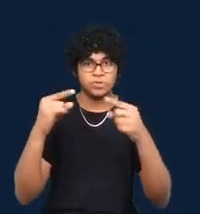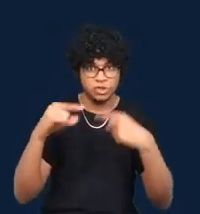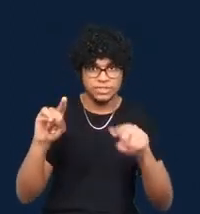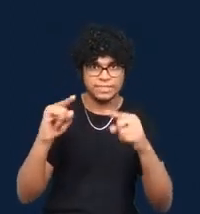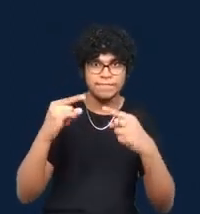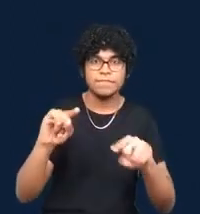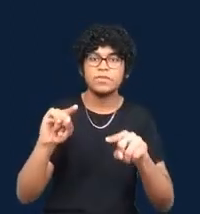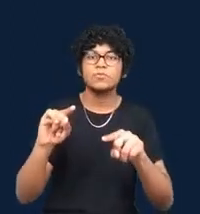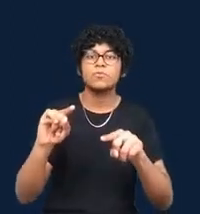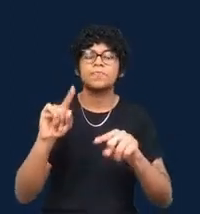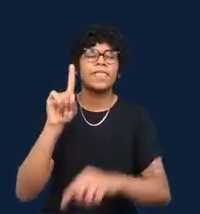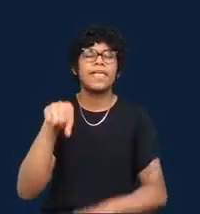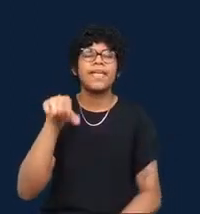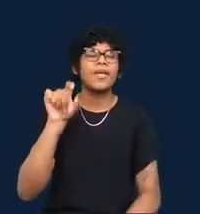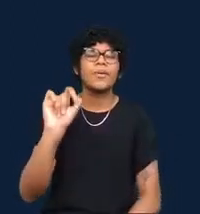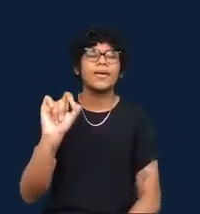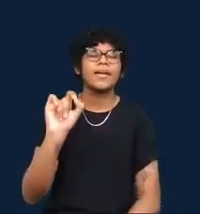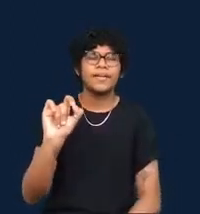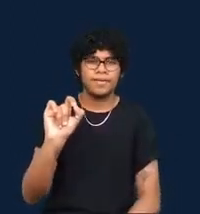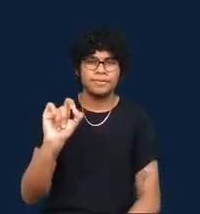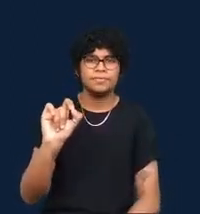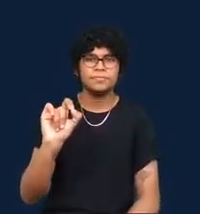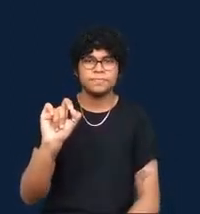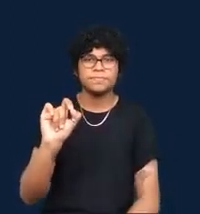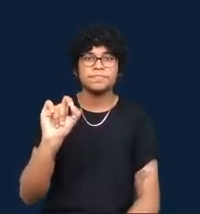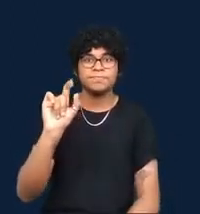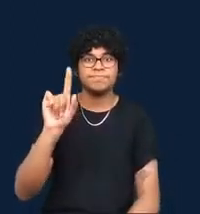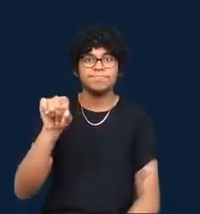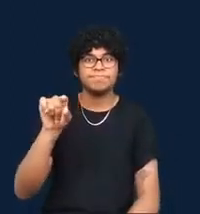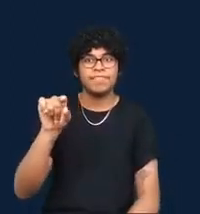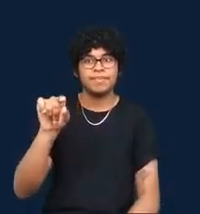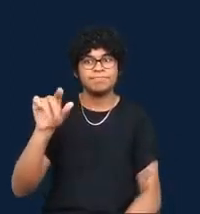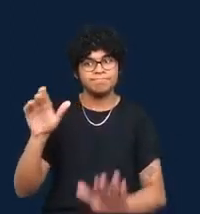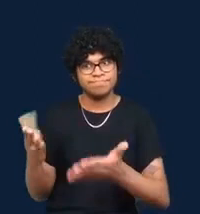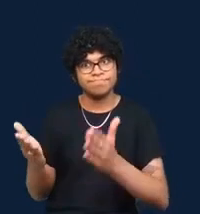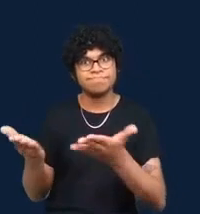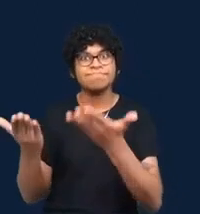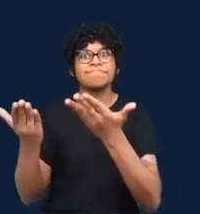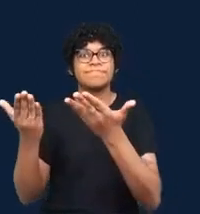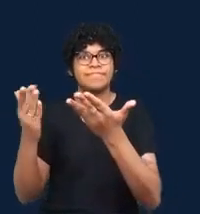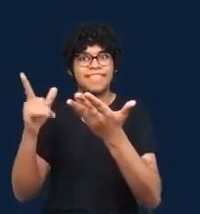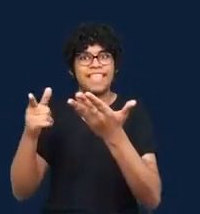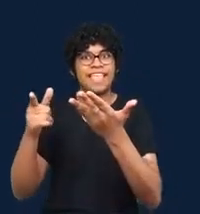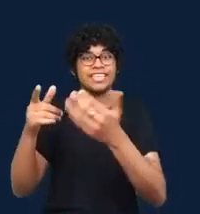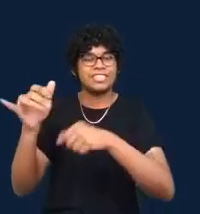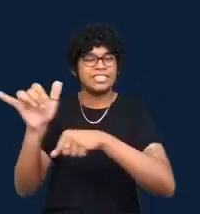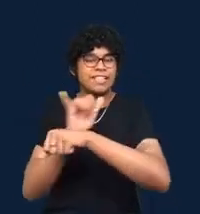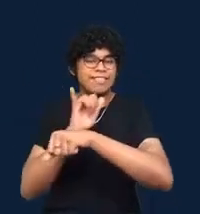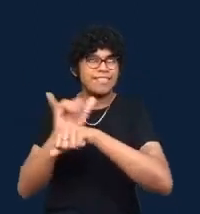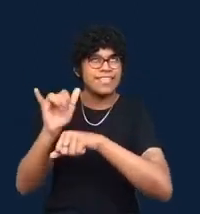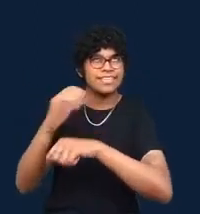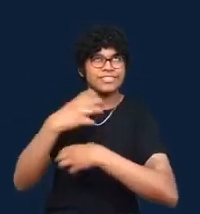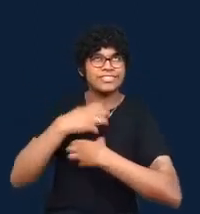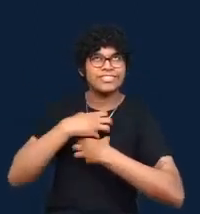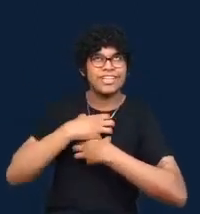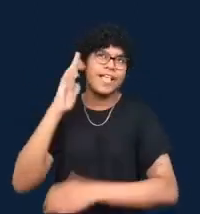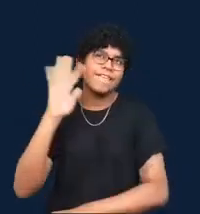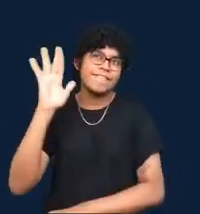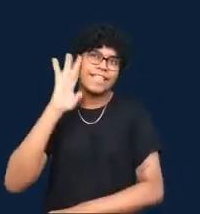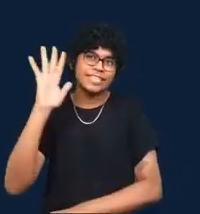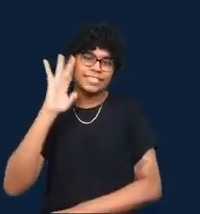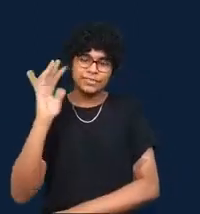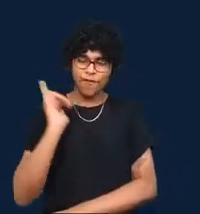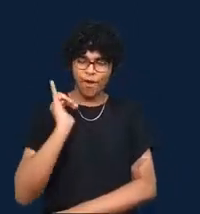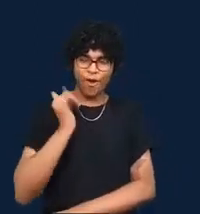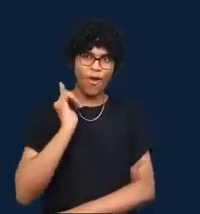cultivating what we call reflexive ways of telling. So what does that mean? It means developing